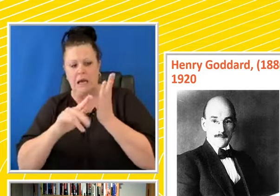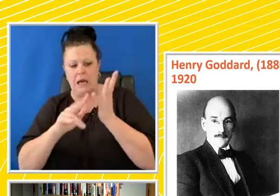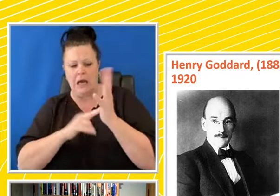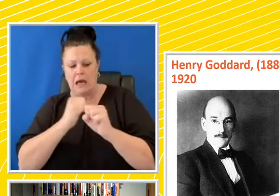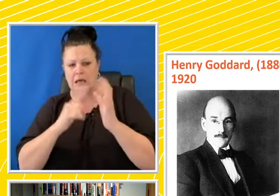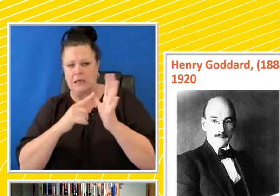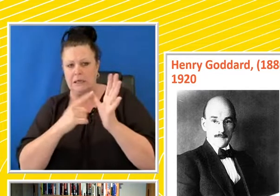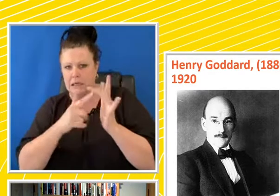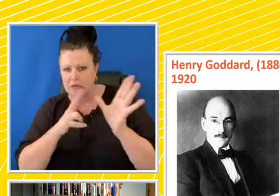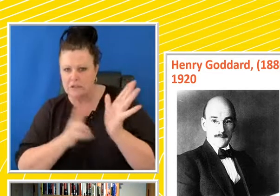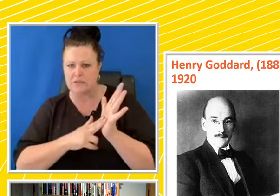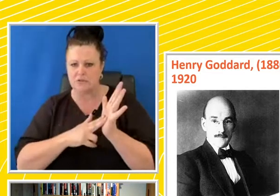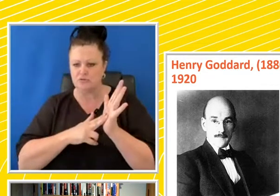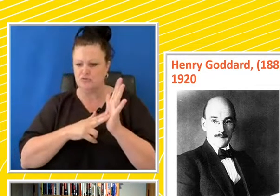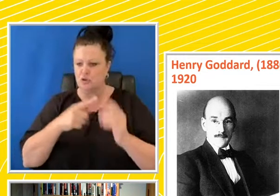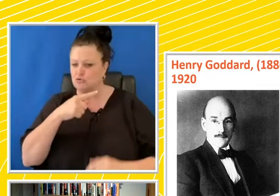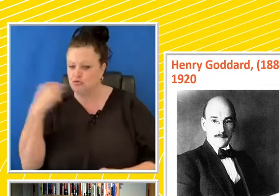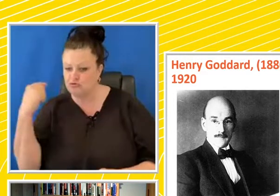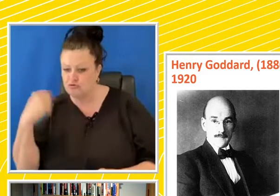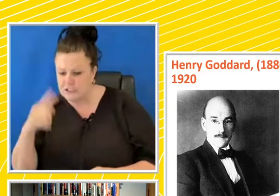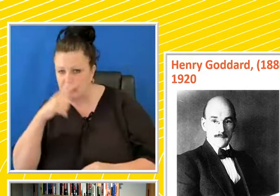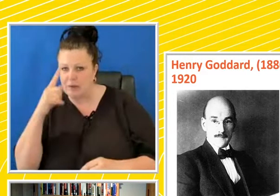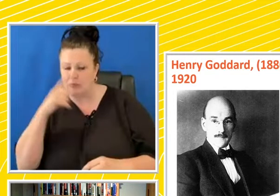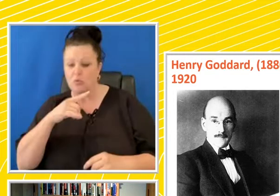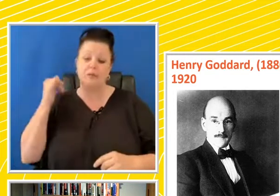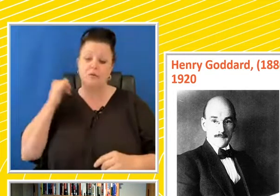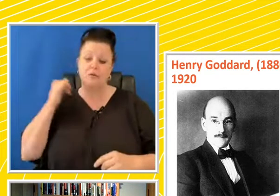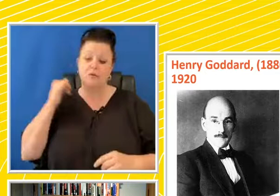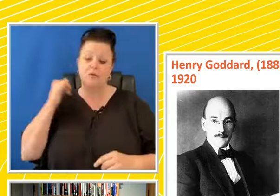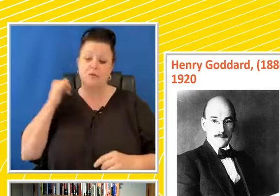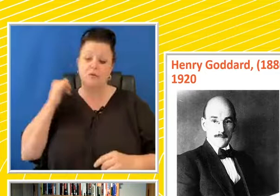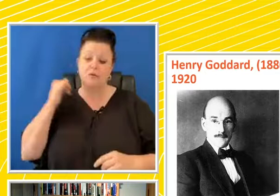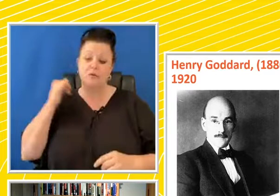as well as criminal populations.